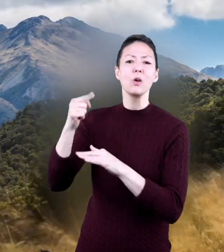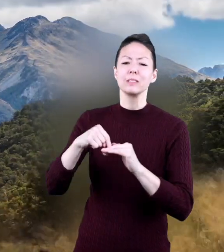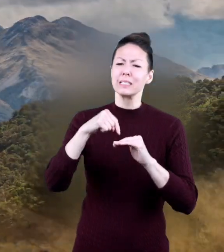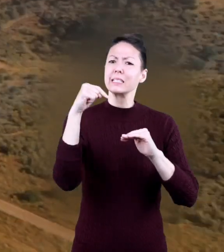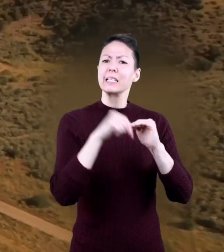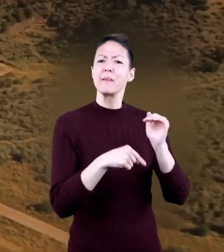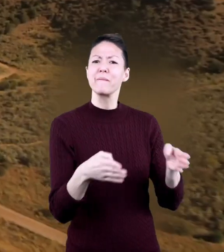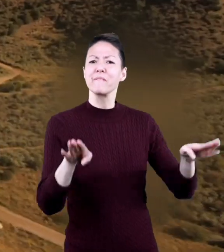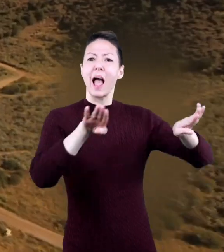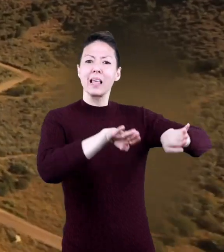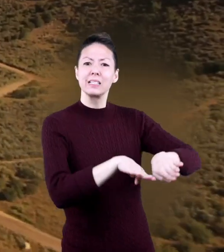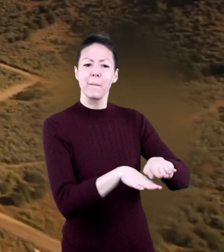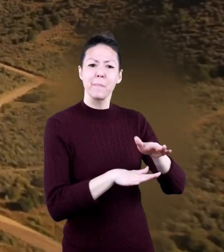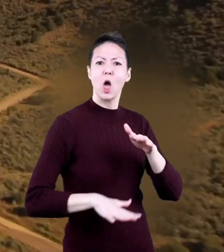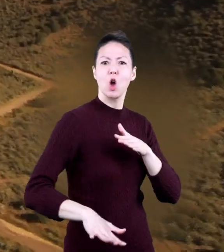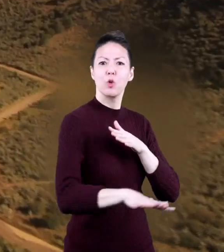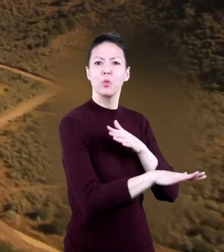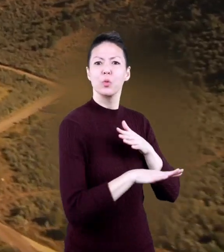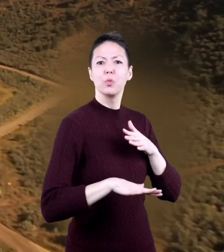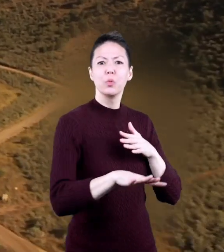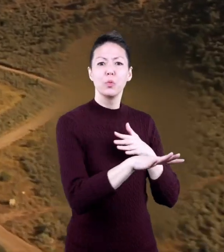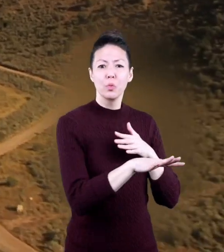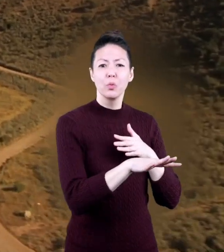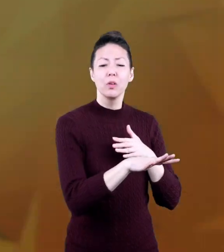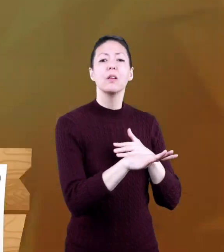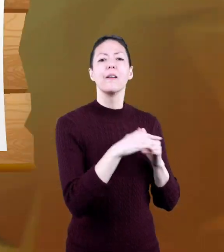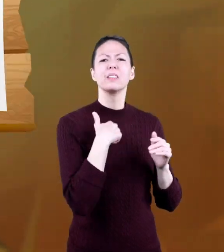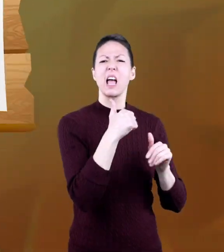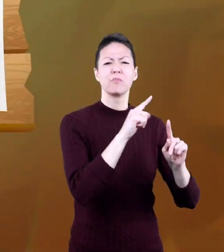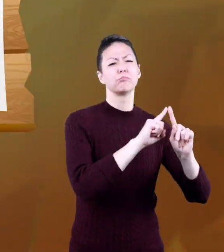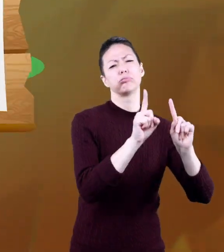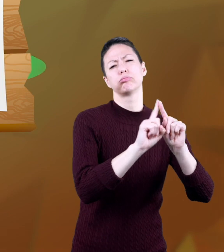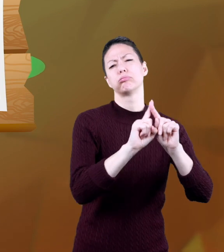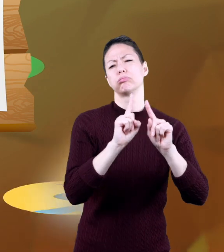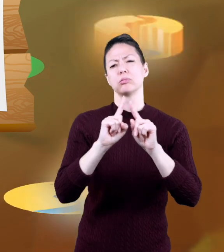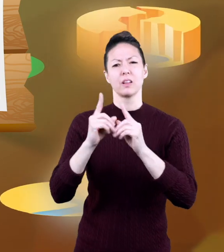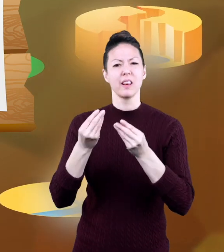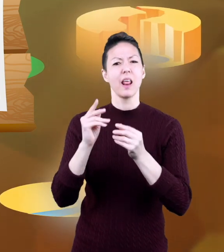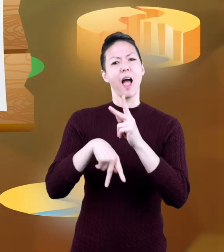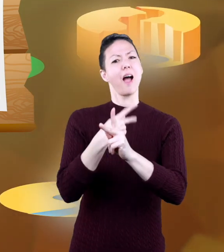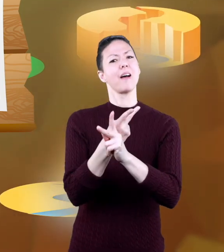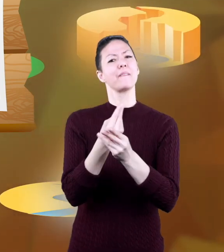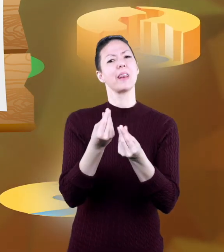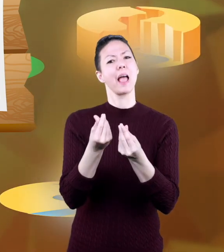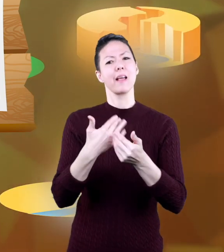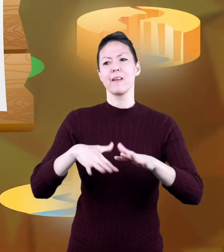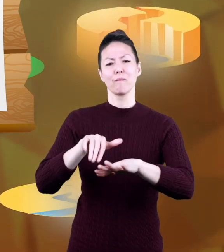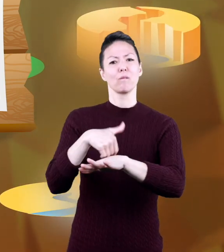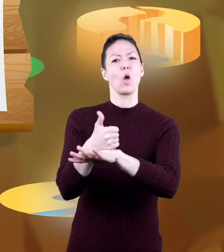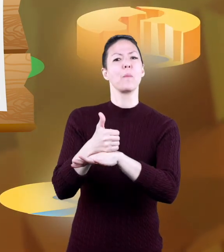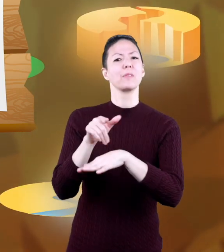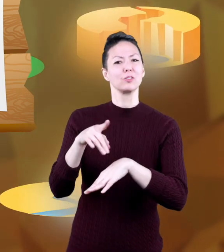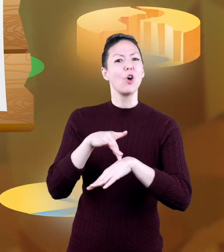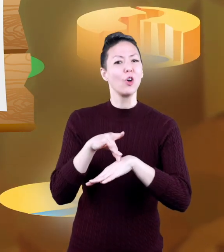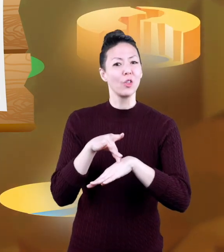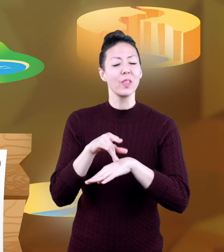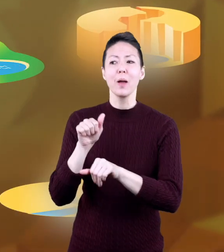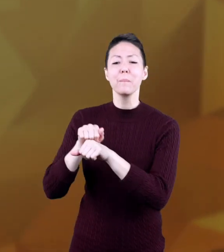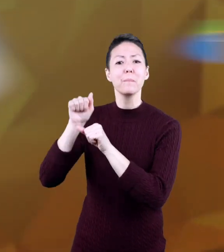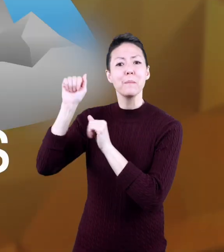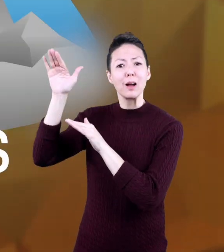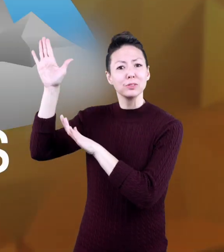mountain or deep in a valley down below. There are about ten different kinds of landforms on Earth.